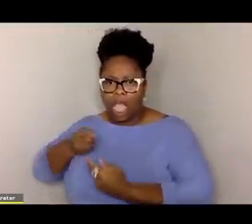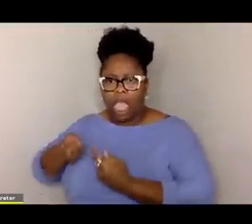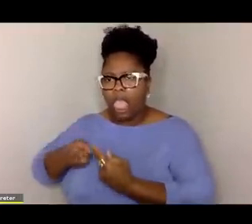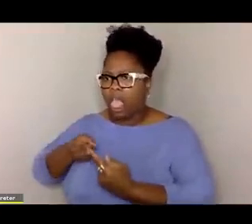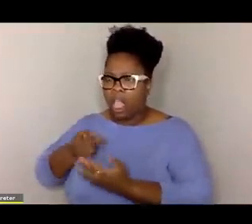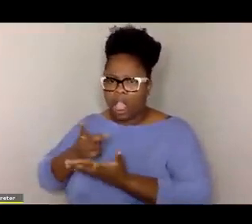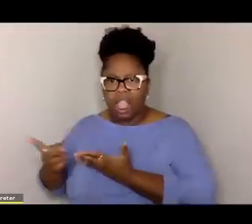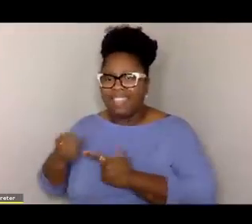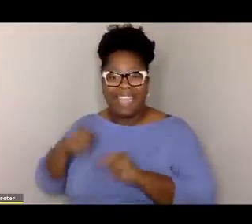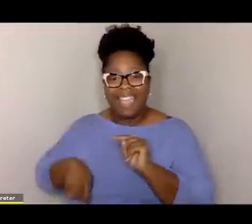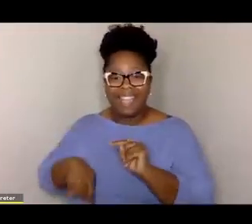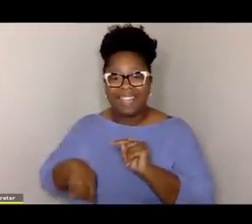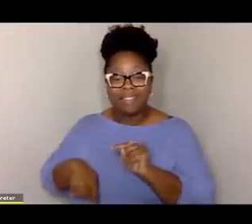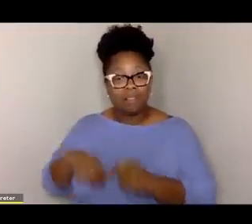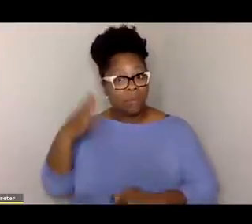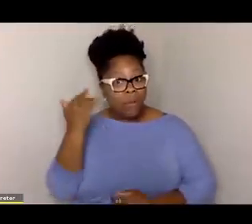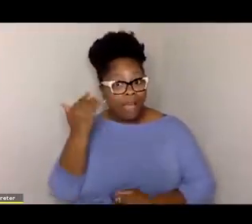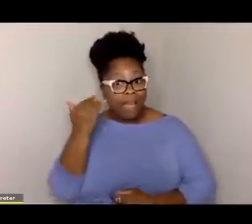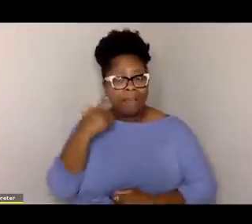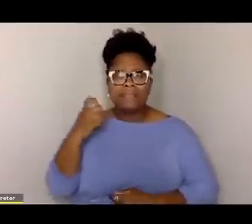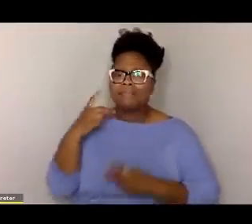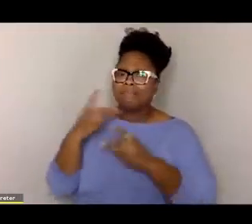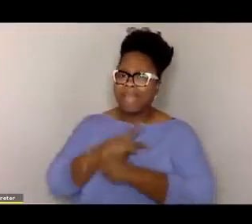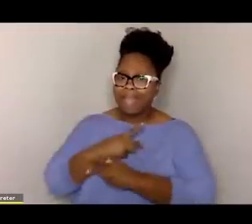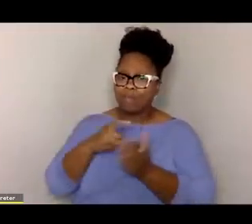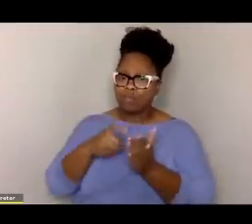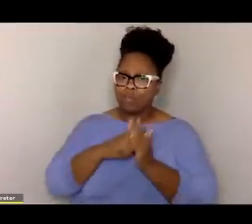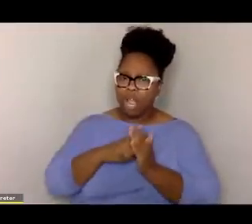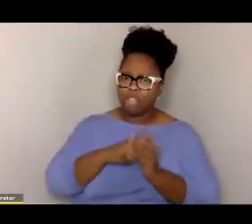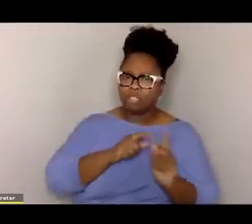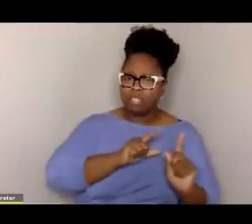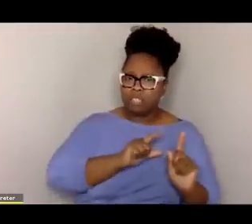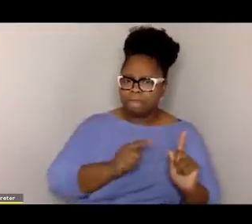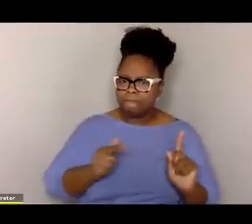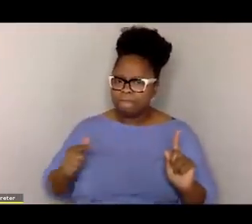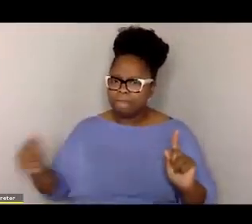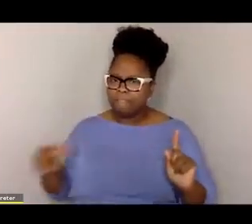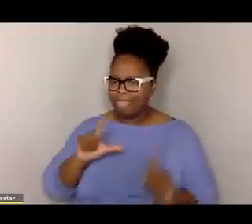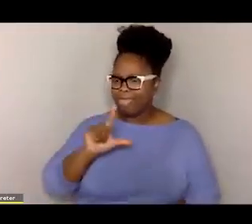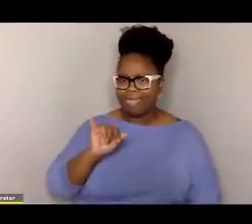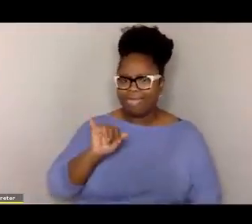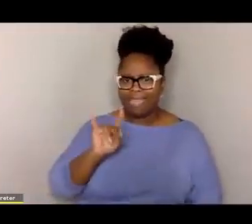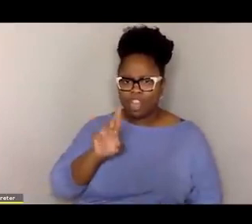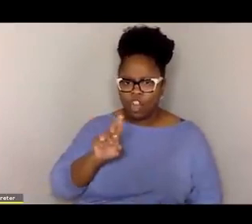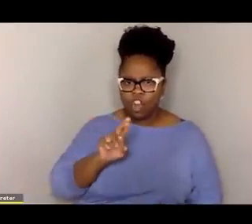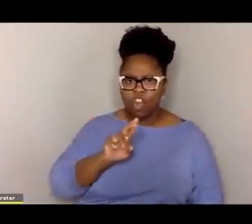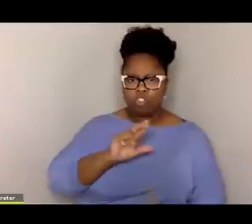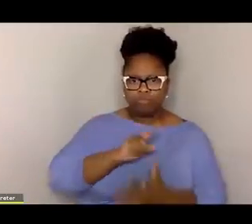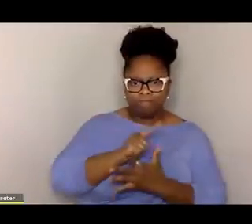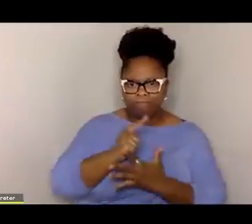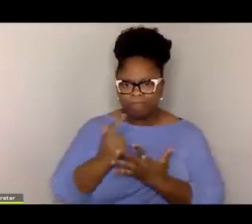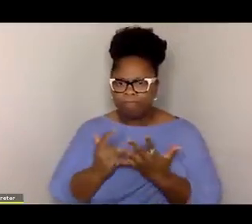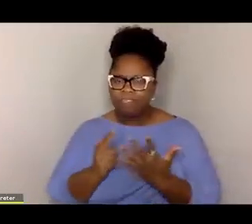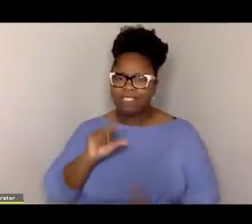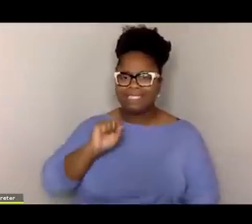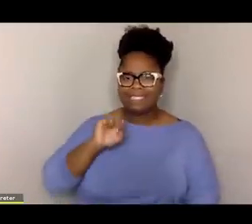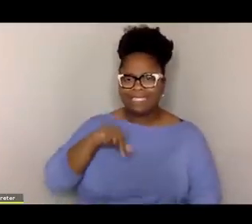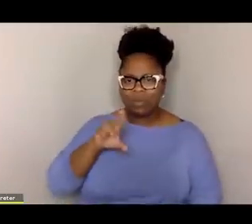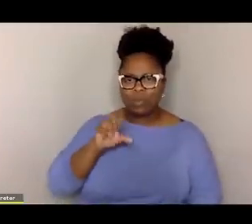they can't do it. And part of it's because math is this, requires this linear sequential focus.